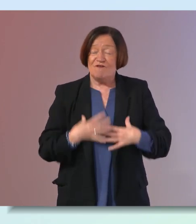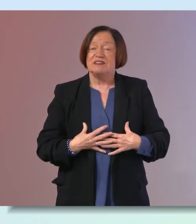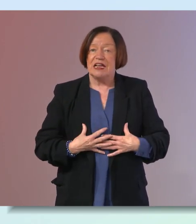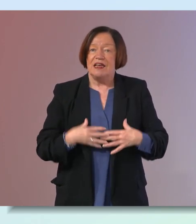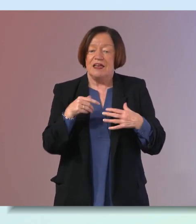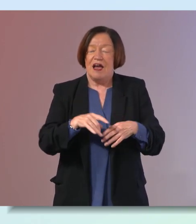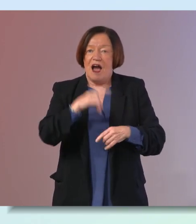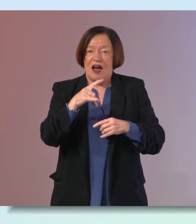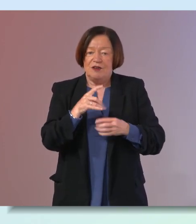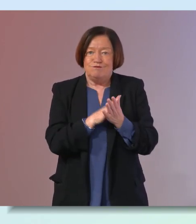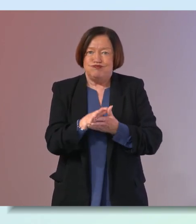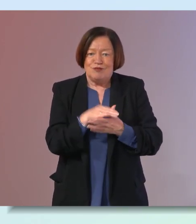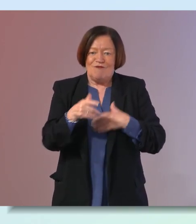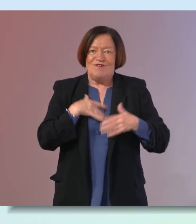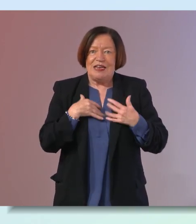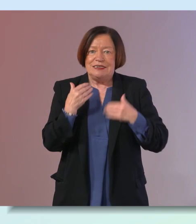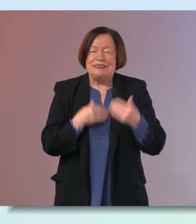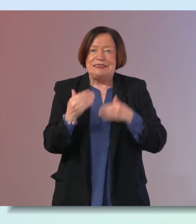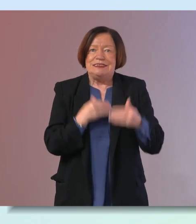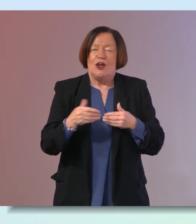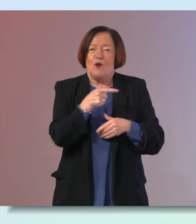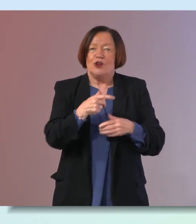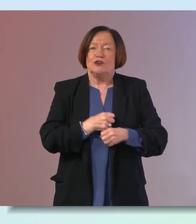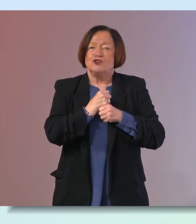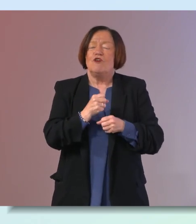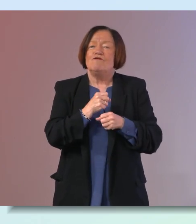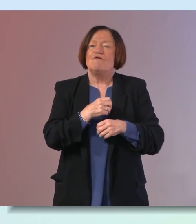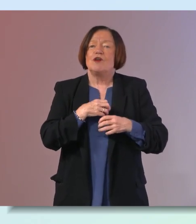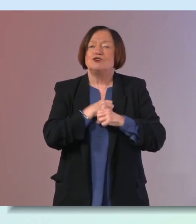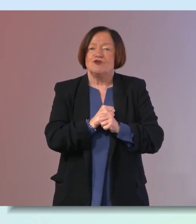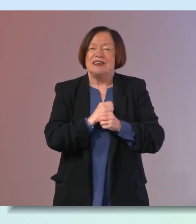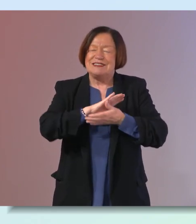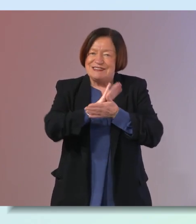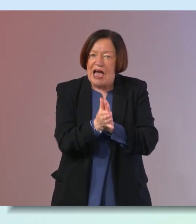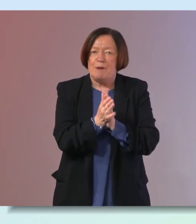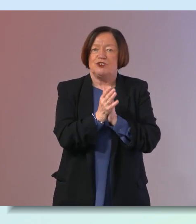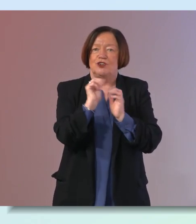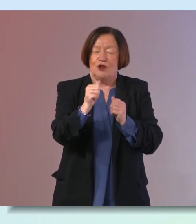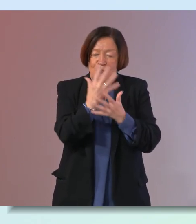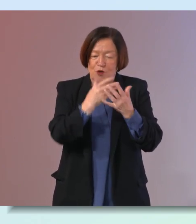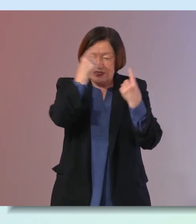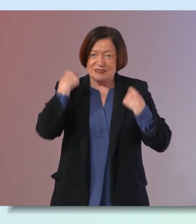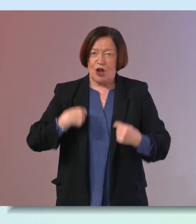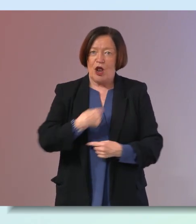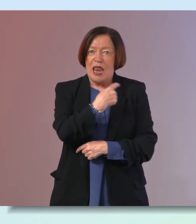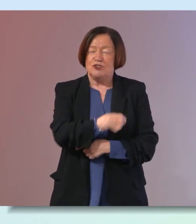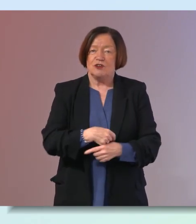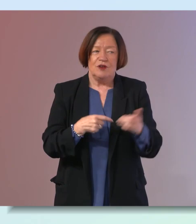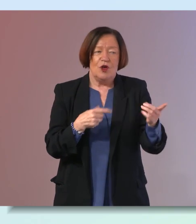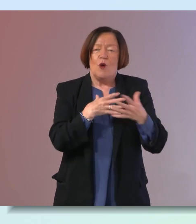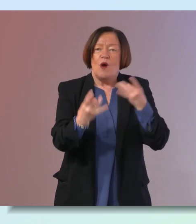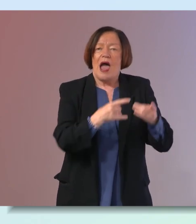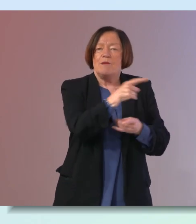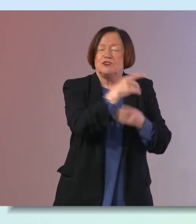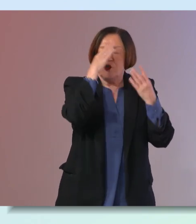high adrenaline that you're experiencing whenever you're suffering from stress stress is damaging to your circulation what happens to your